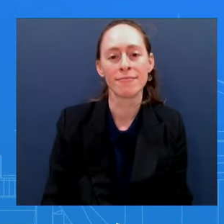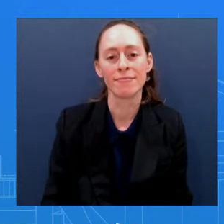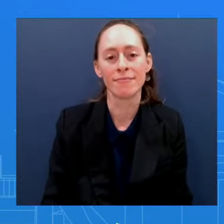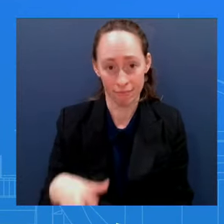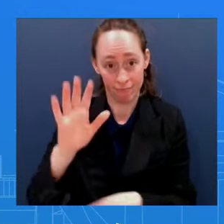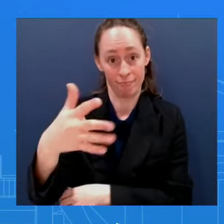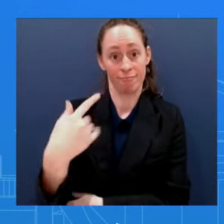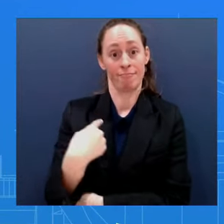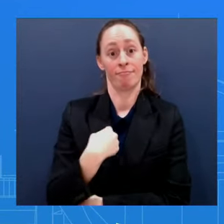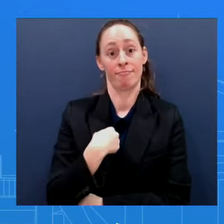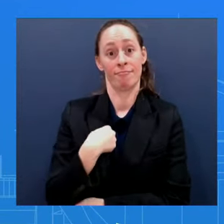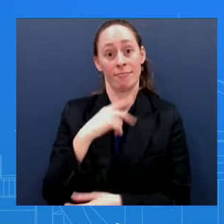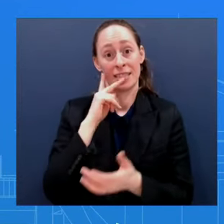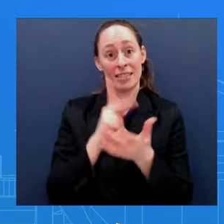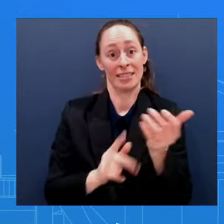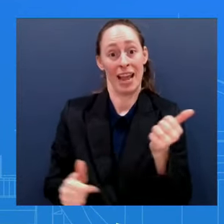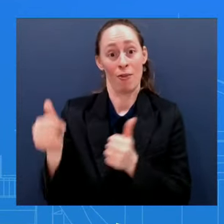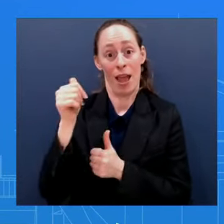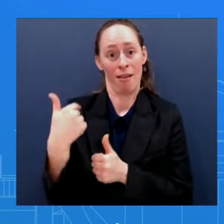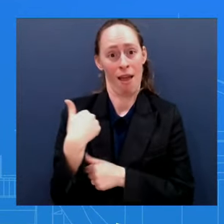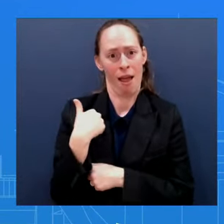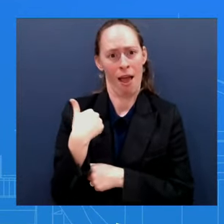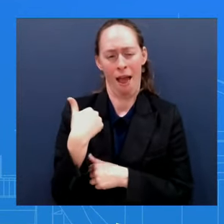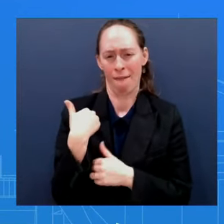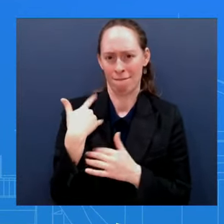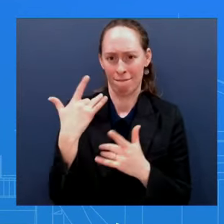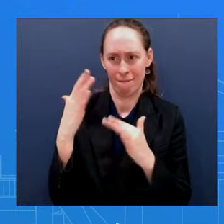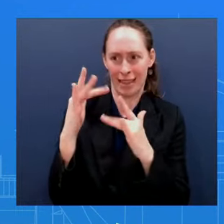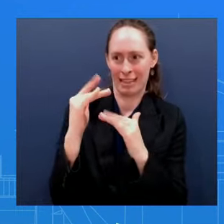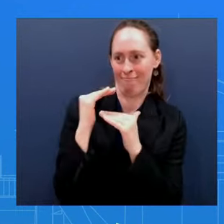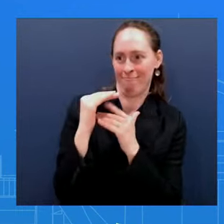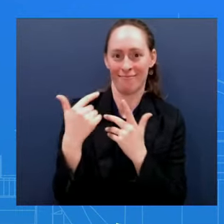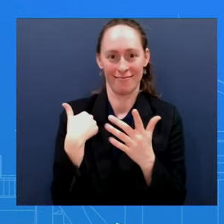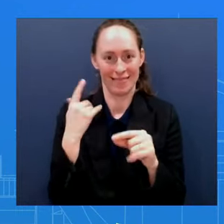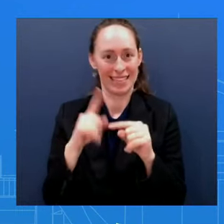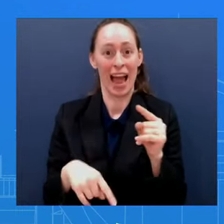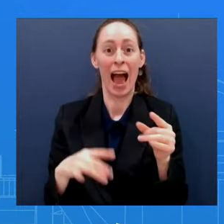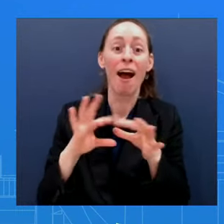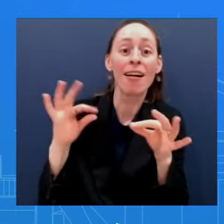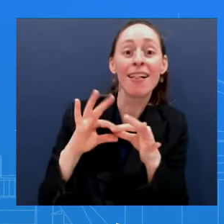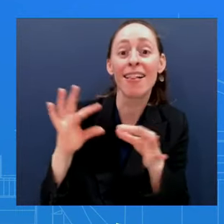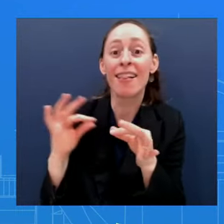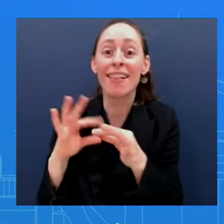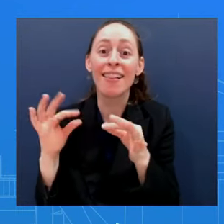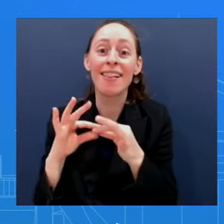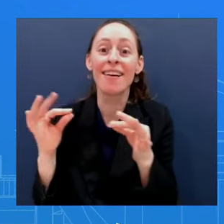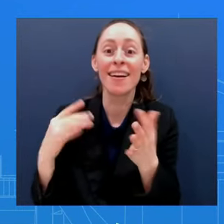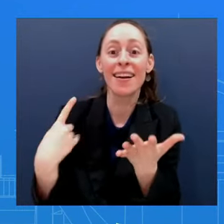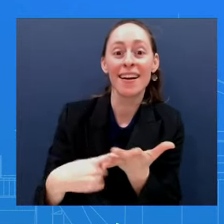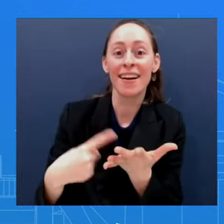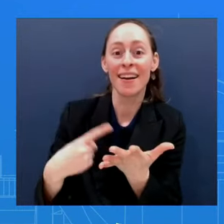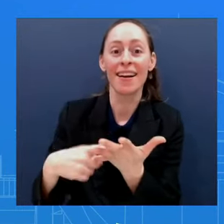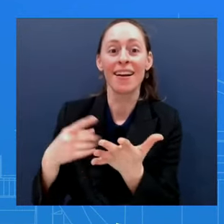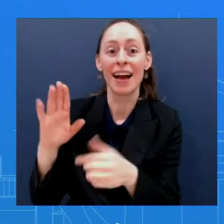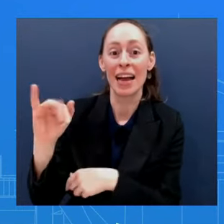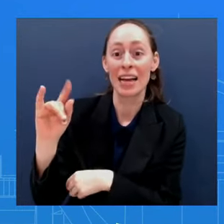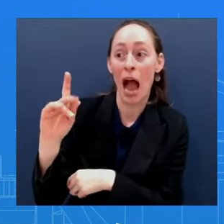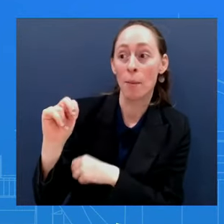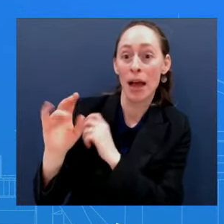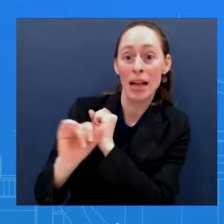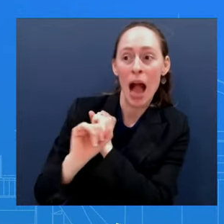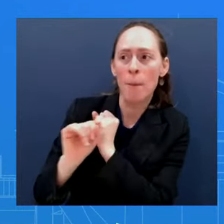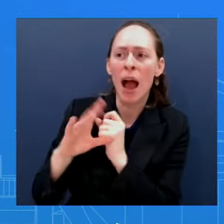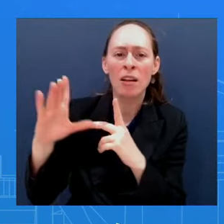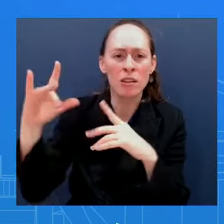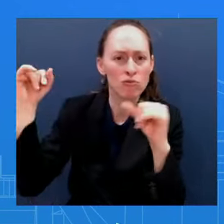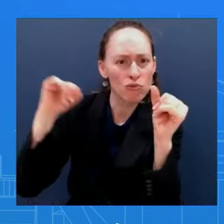with the campaign on any strategy Or anything like that And so I'm just very, very mindful of that I did not know I knew